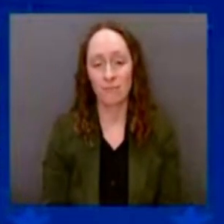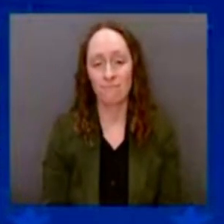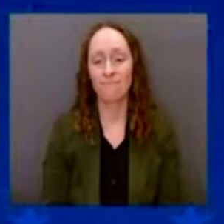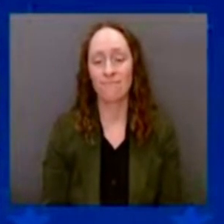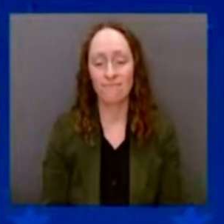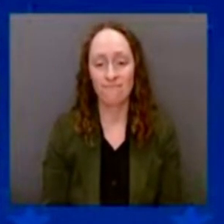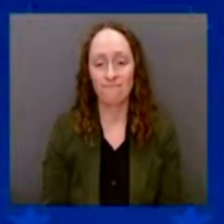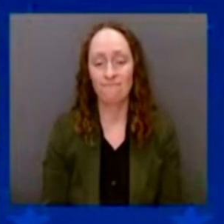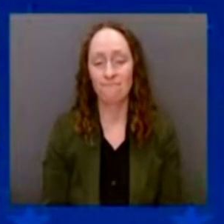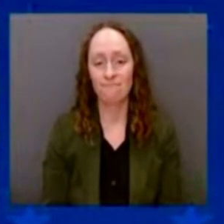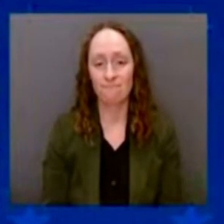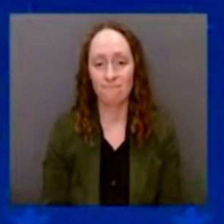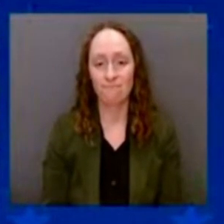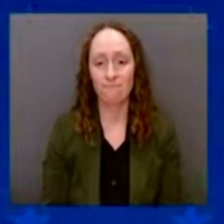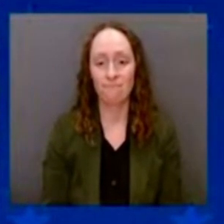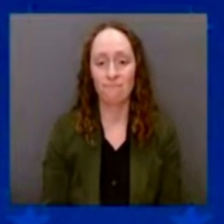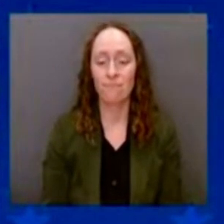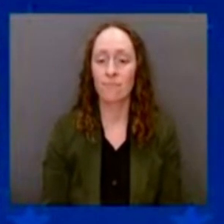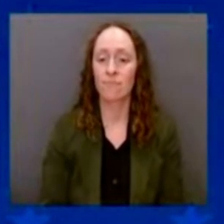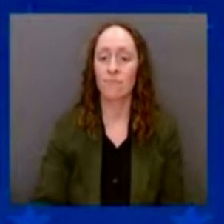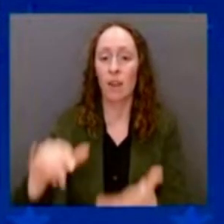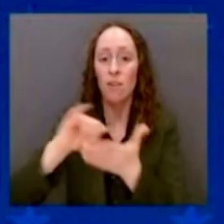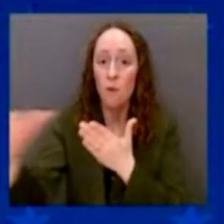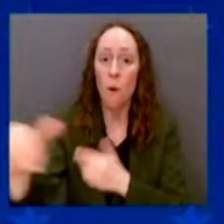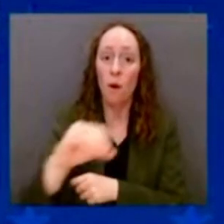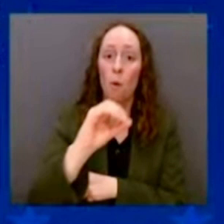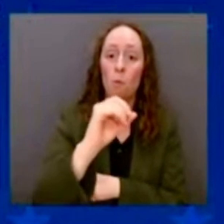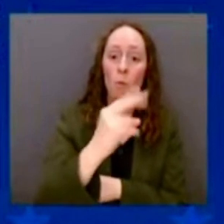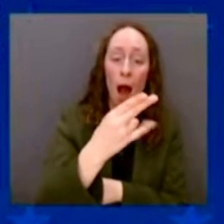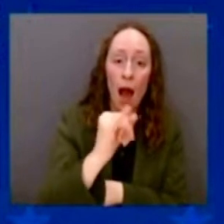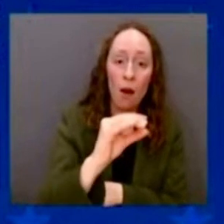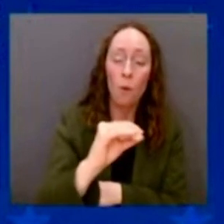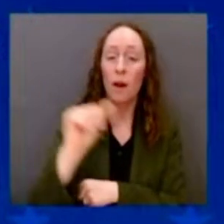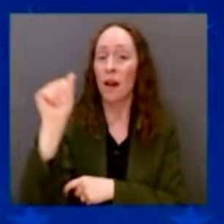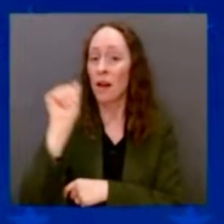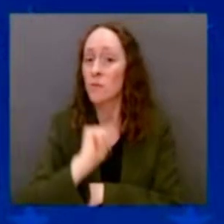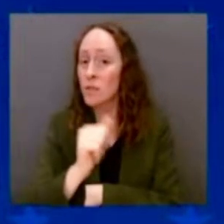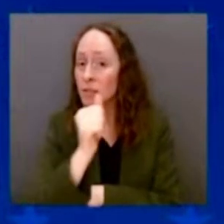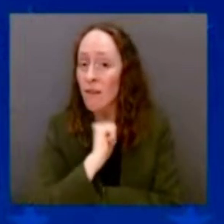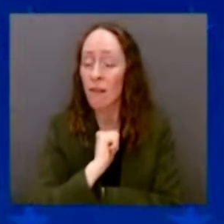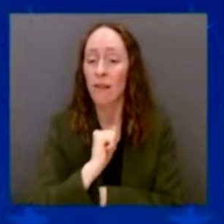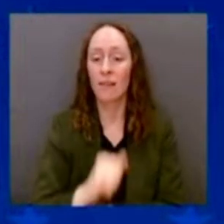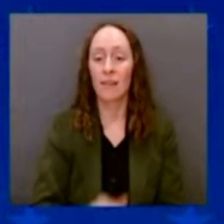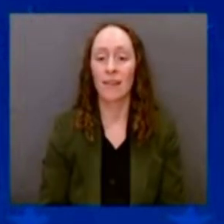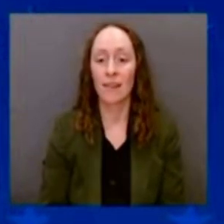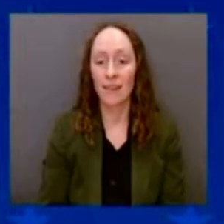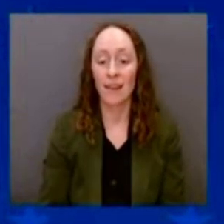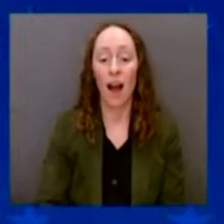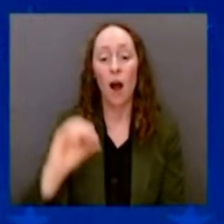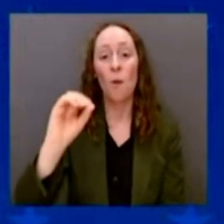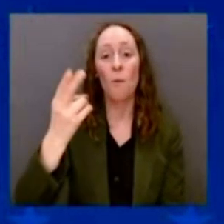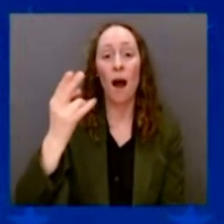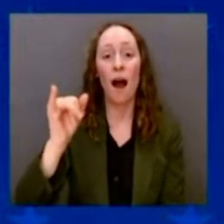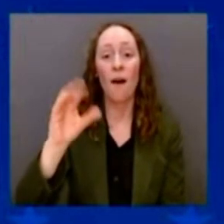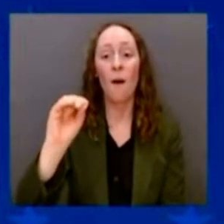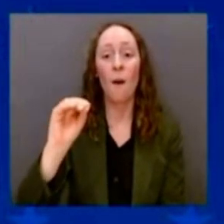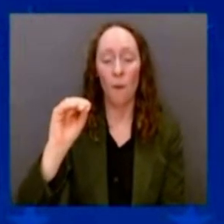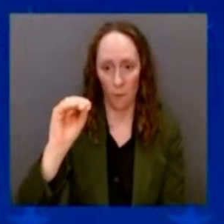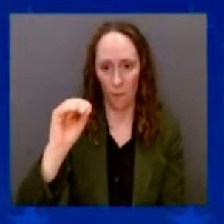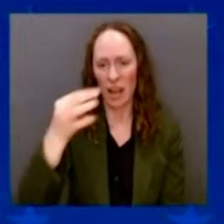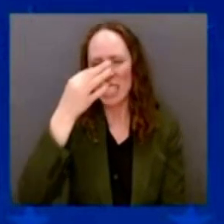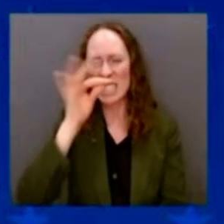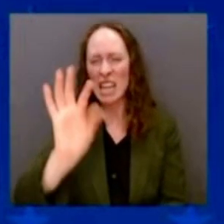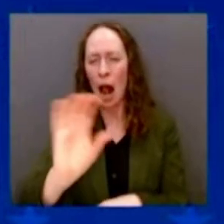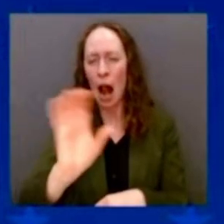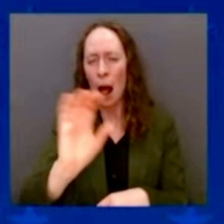Ohio to Arizona, in Ohio, outside of Columbus. I've referred to it as the Field of Dreams. Intel came to me and said they wanted to